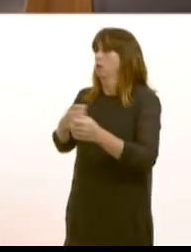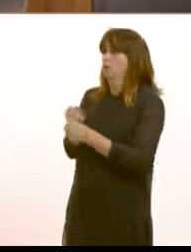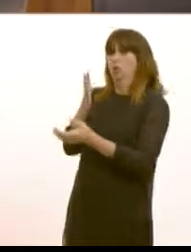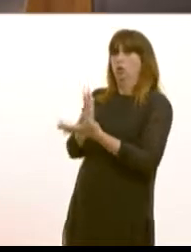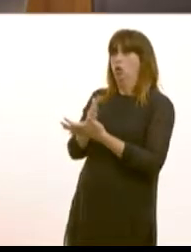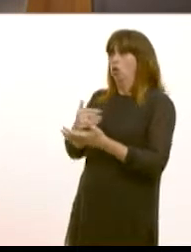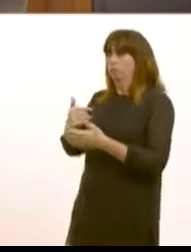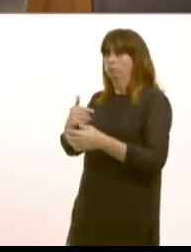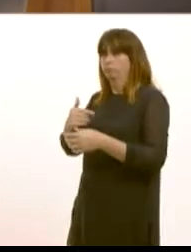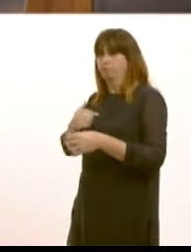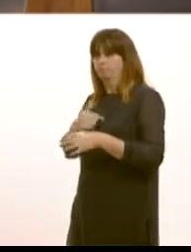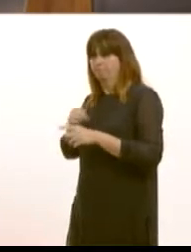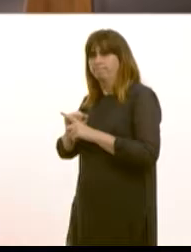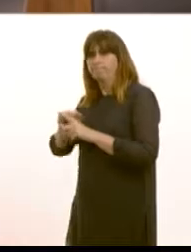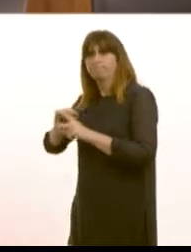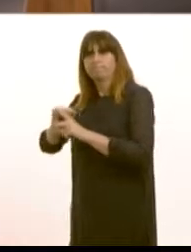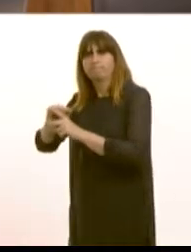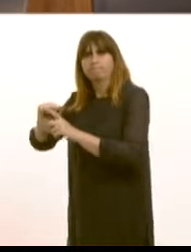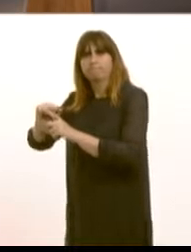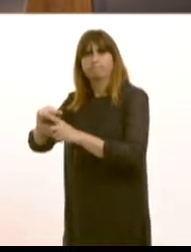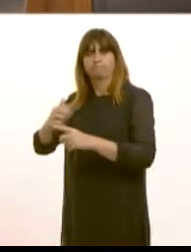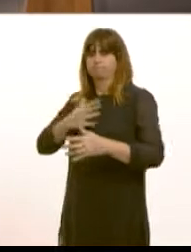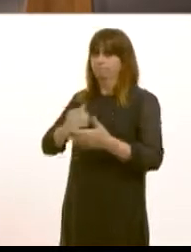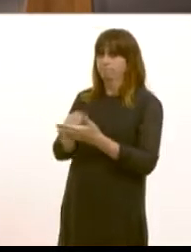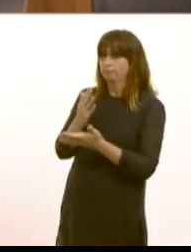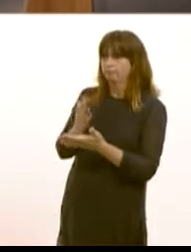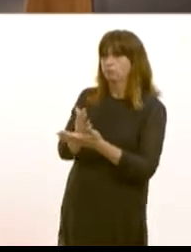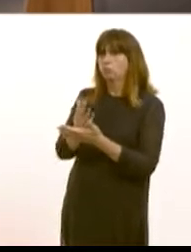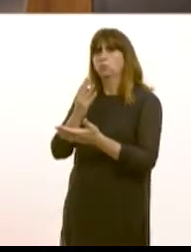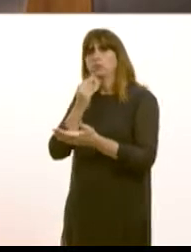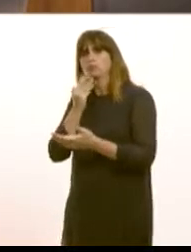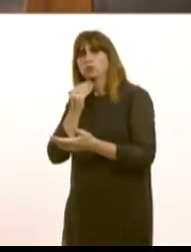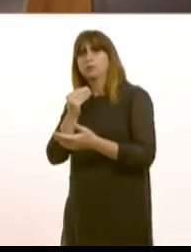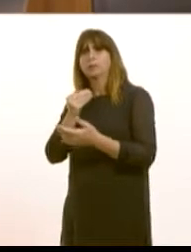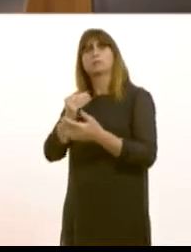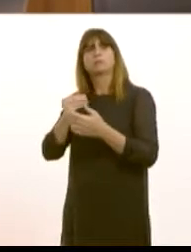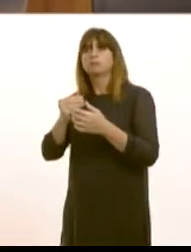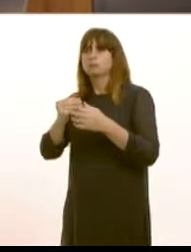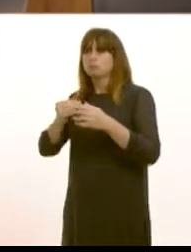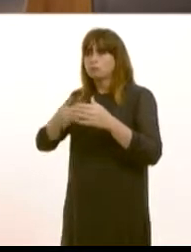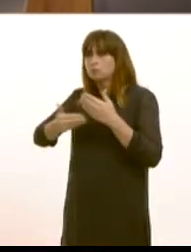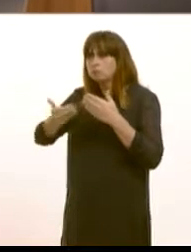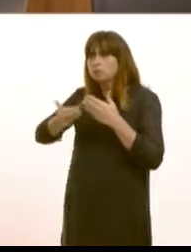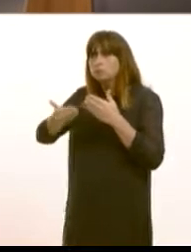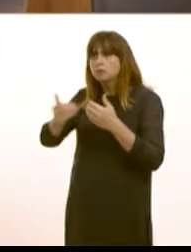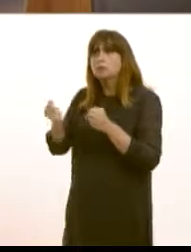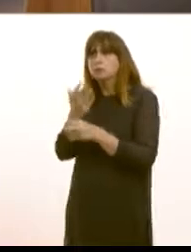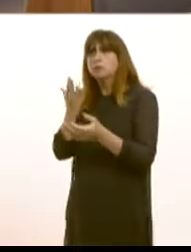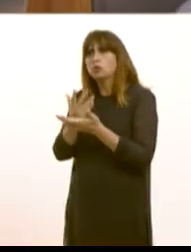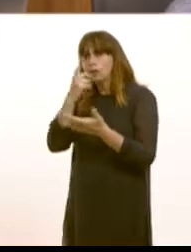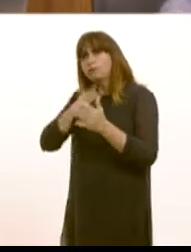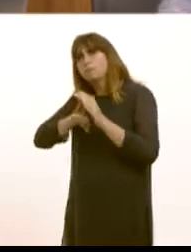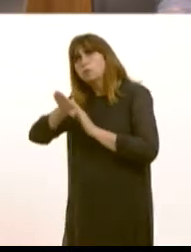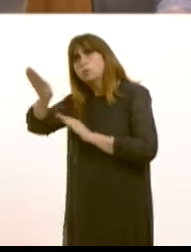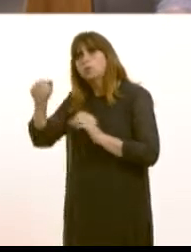come in as locums, if that's what needs to happen temporarily in order to secure a sustainable future for